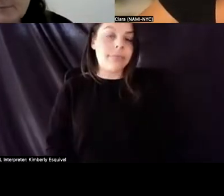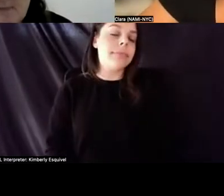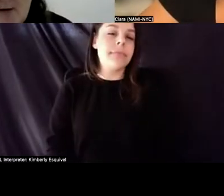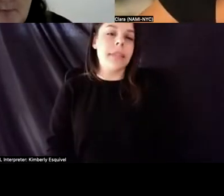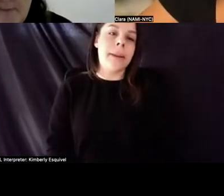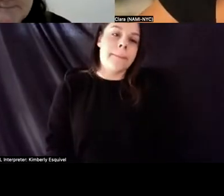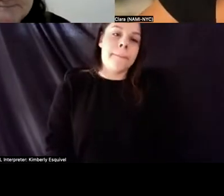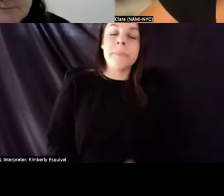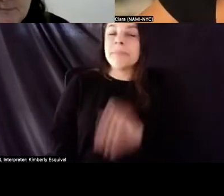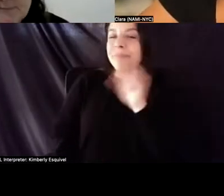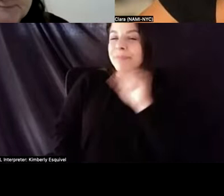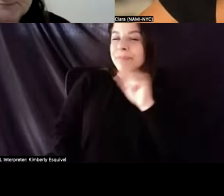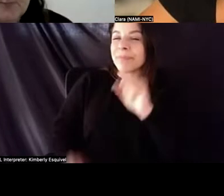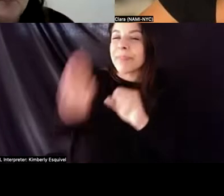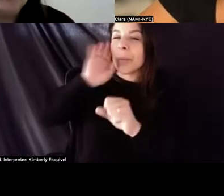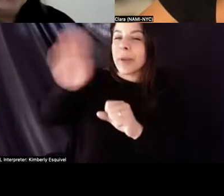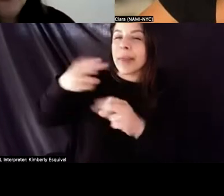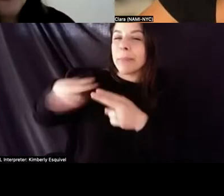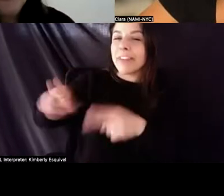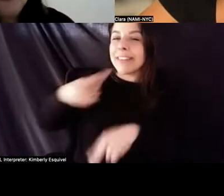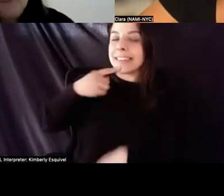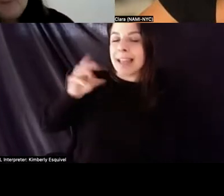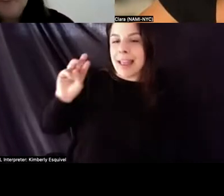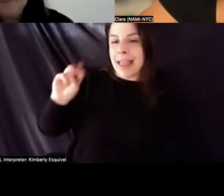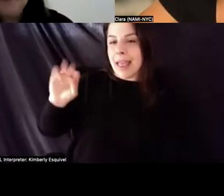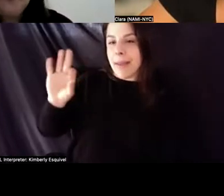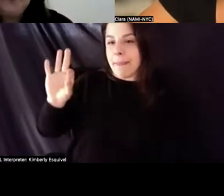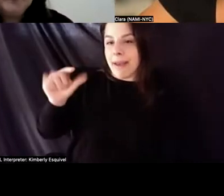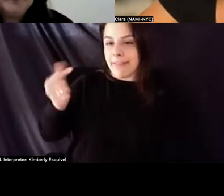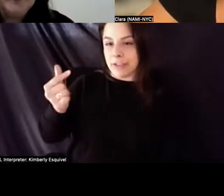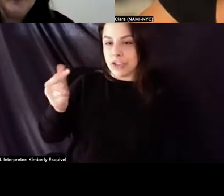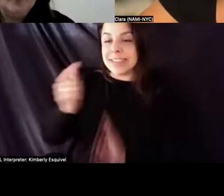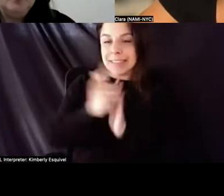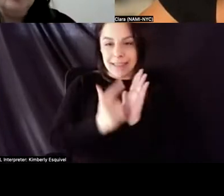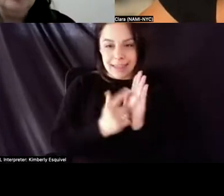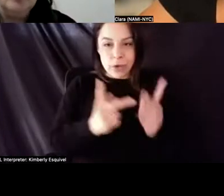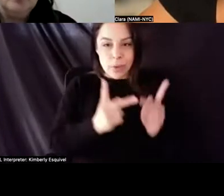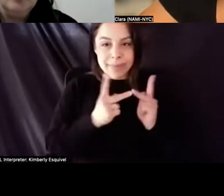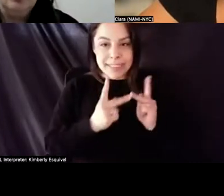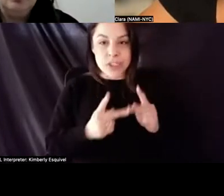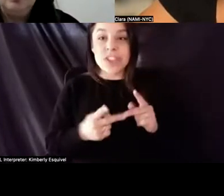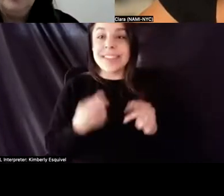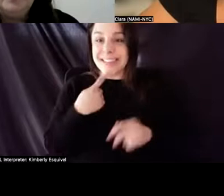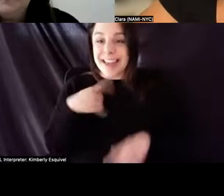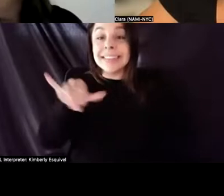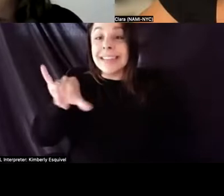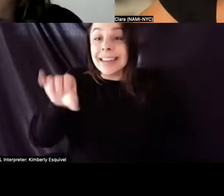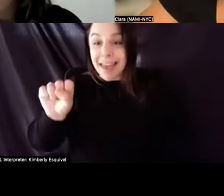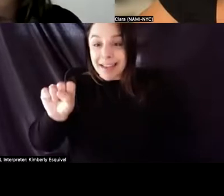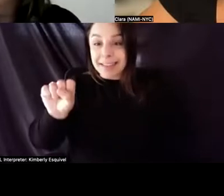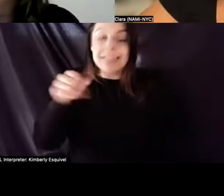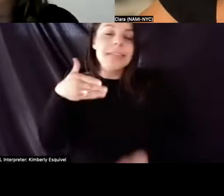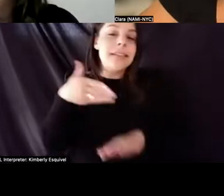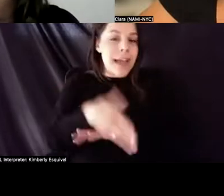Yeah, I'll just briefly say that MFJ's legal position is yes. Even after the transitional